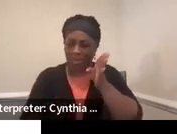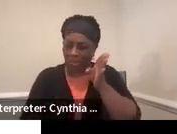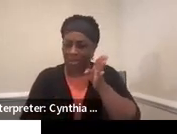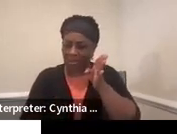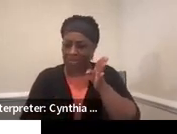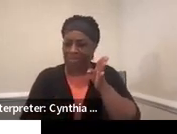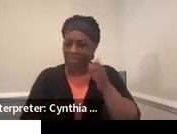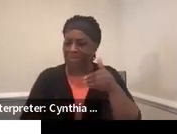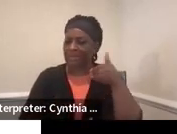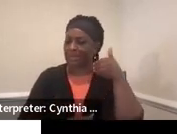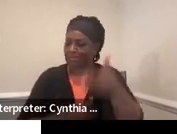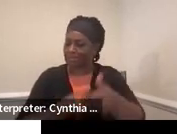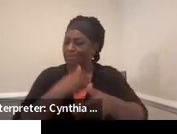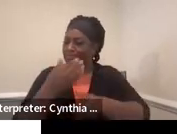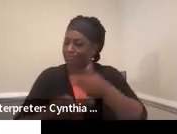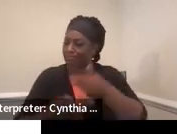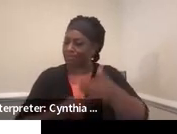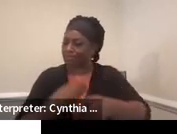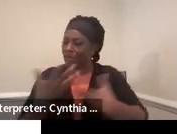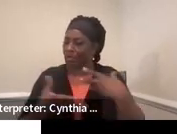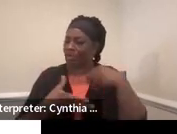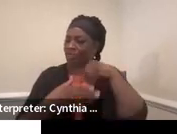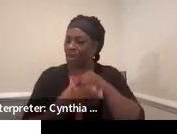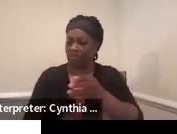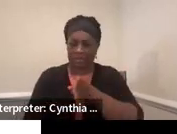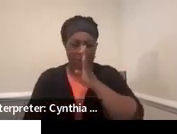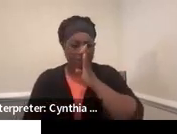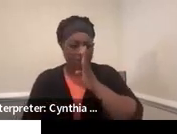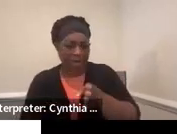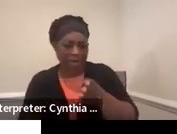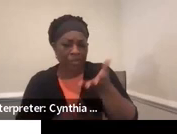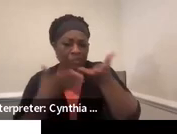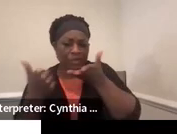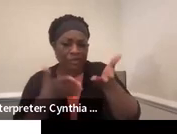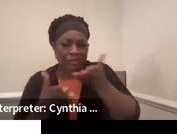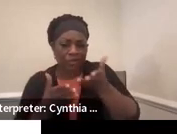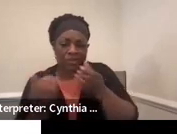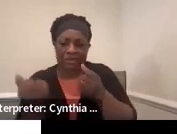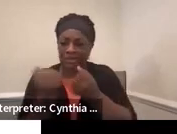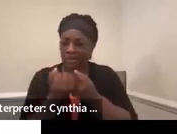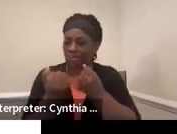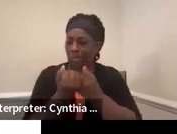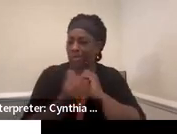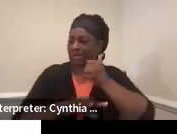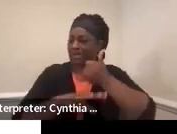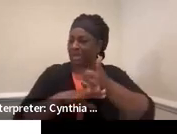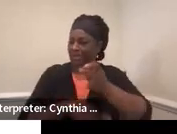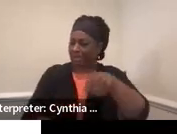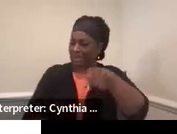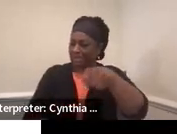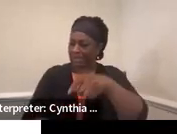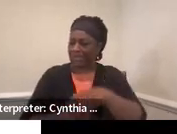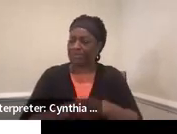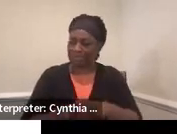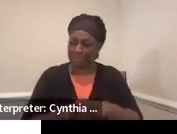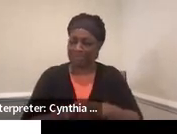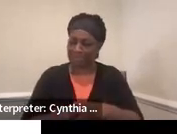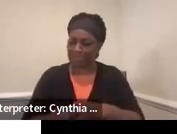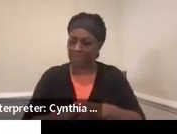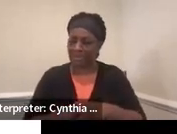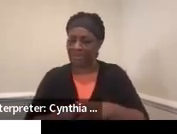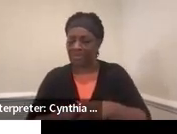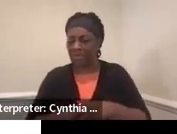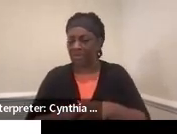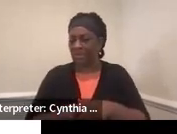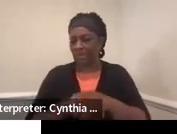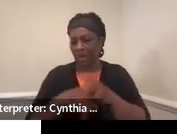they engage and direct what services and supports that they need. So I would